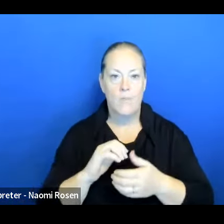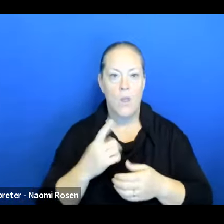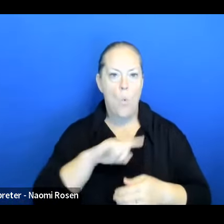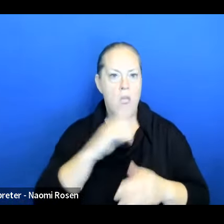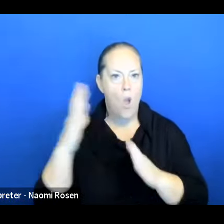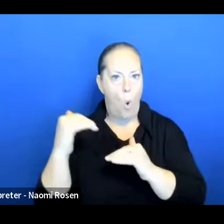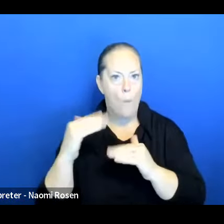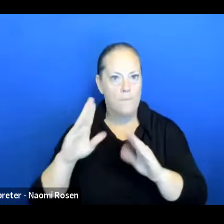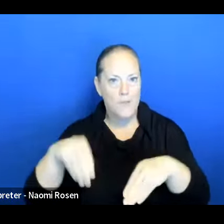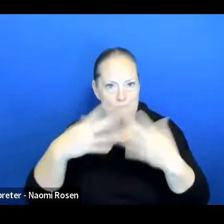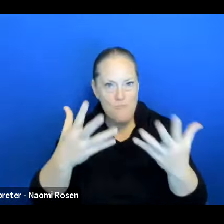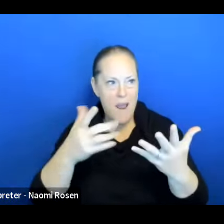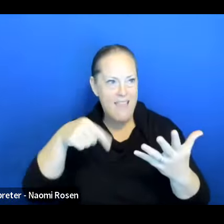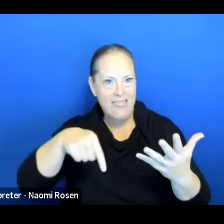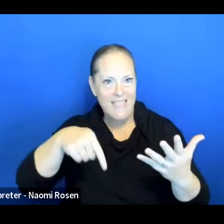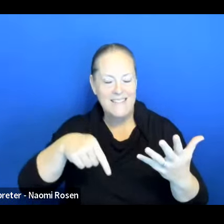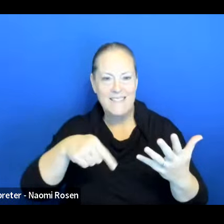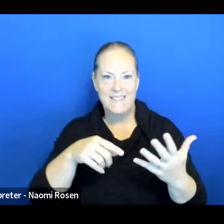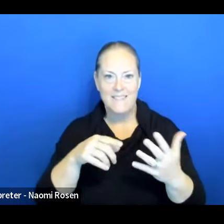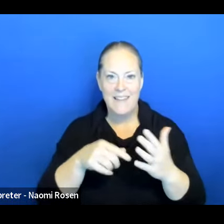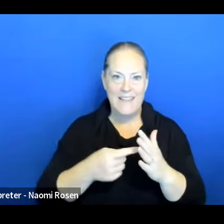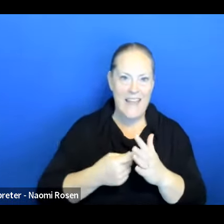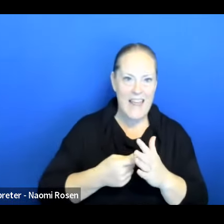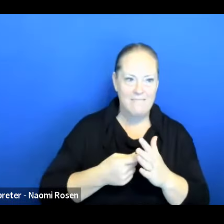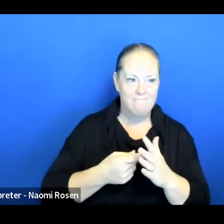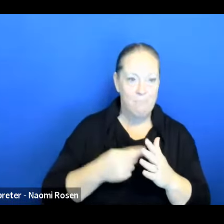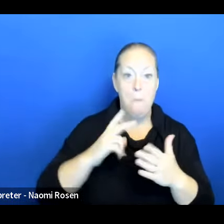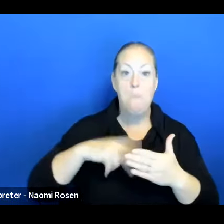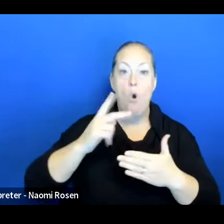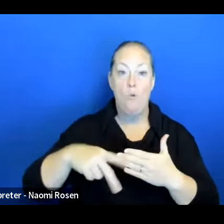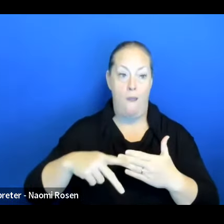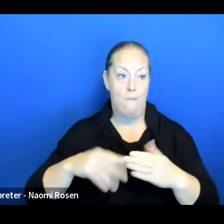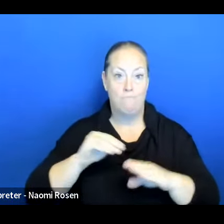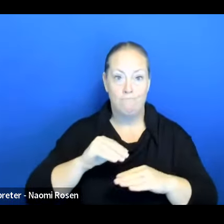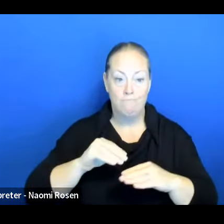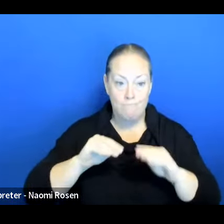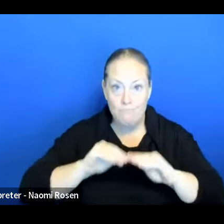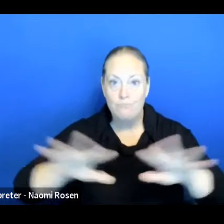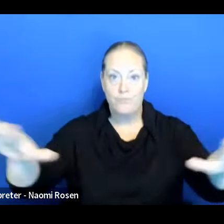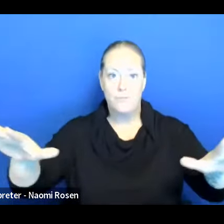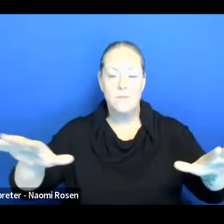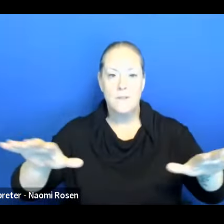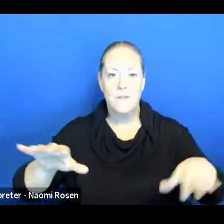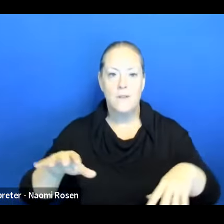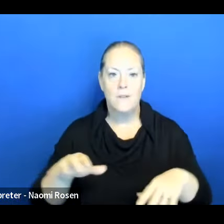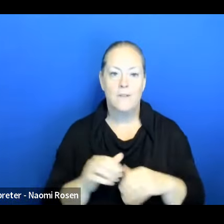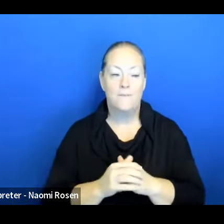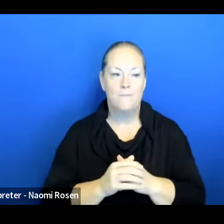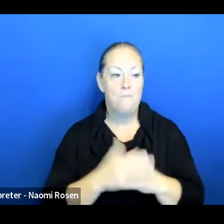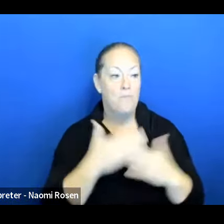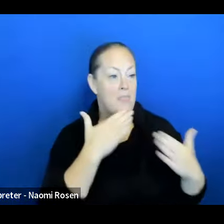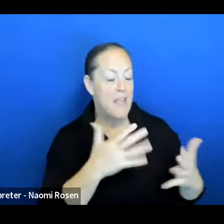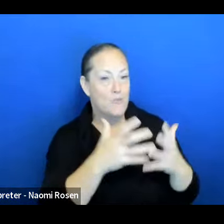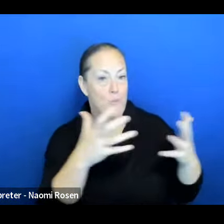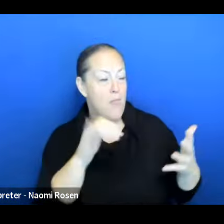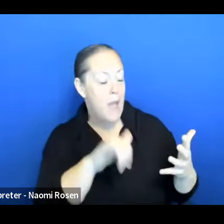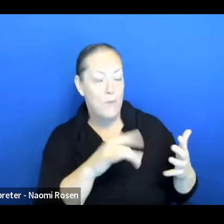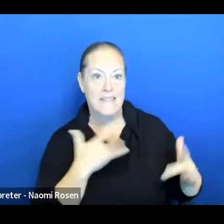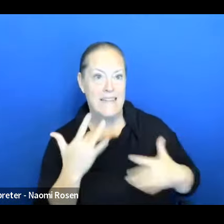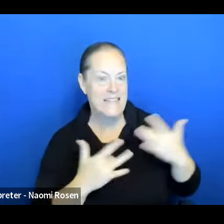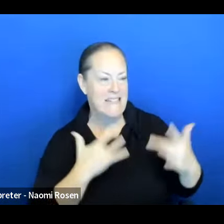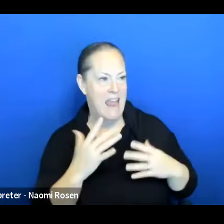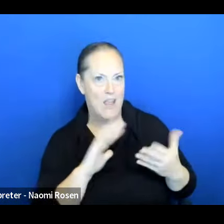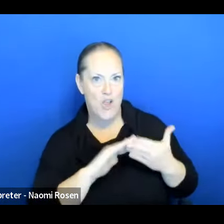really bring this initiative to light and to share with our communities. Well, thank you so much. Thank you. That was a very exciting community